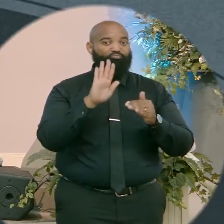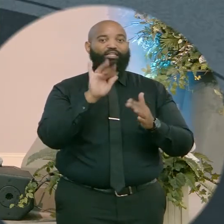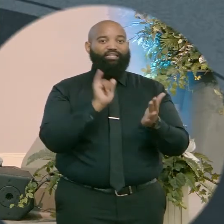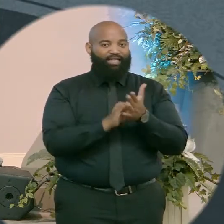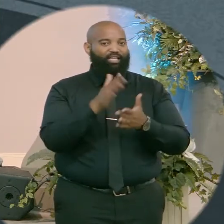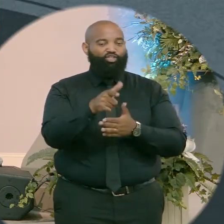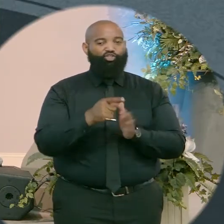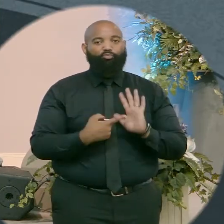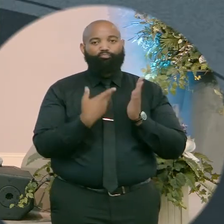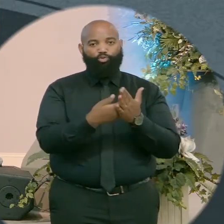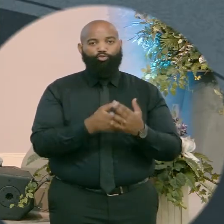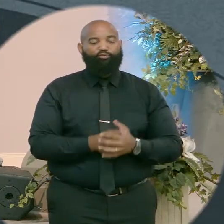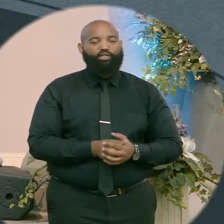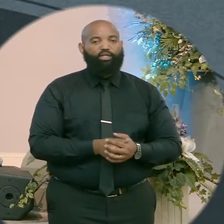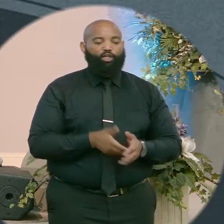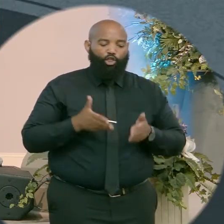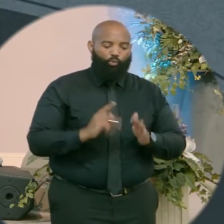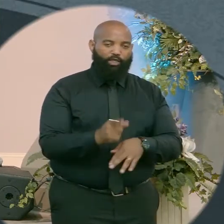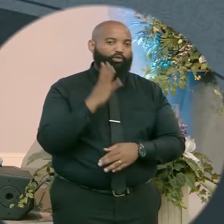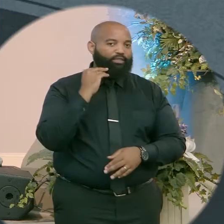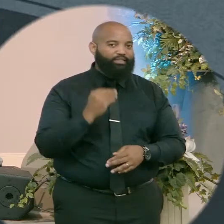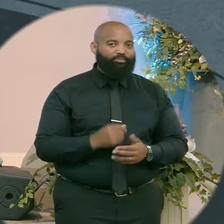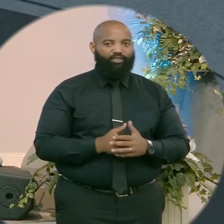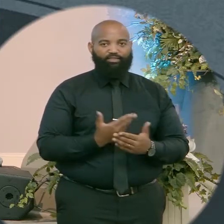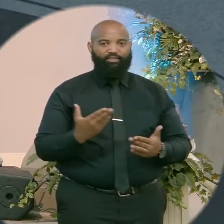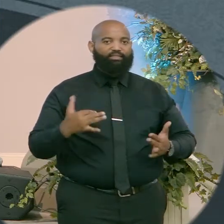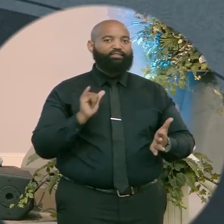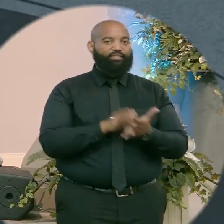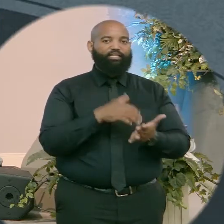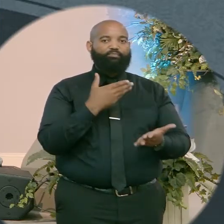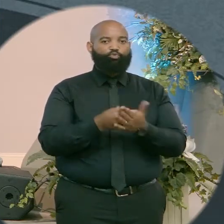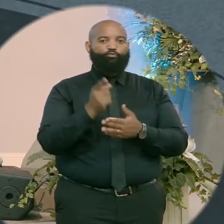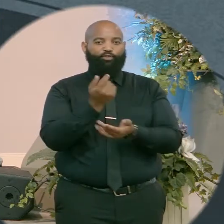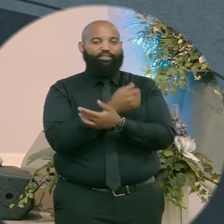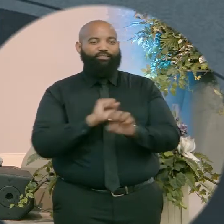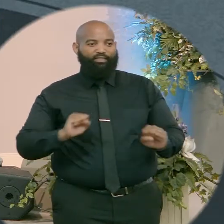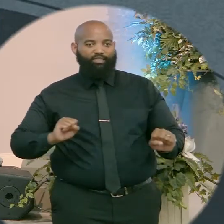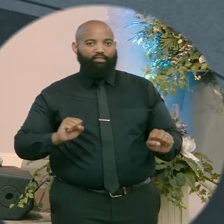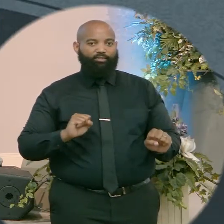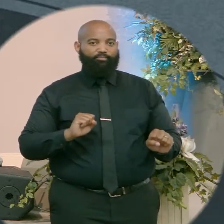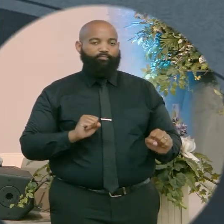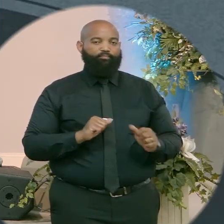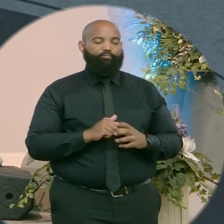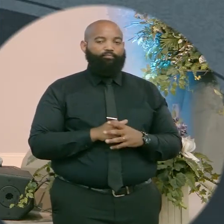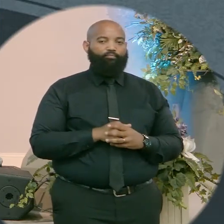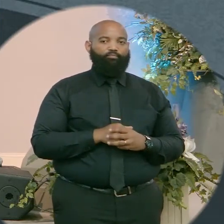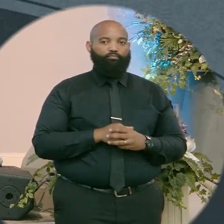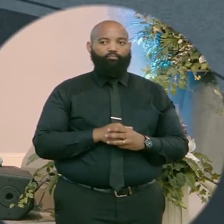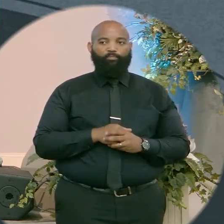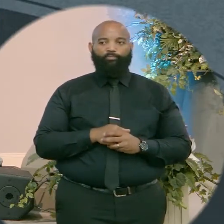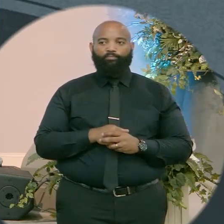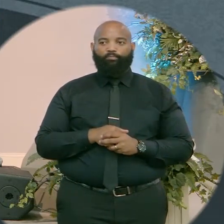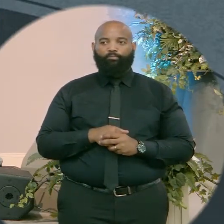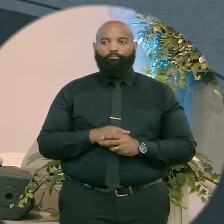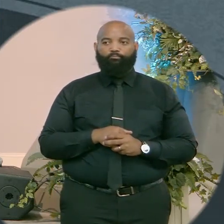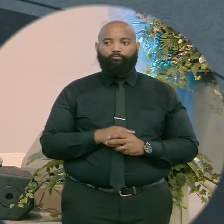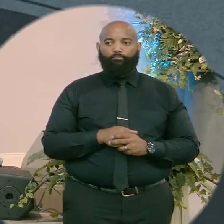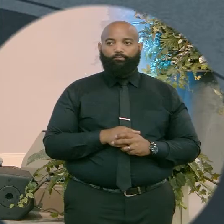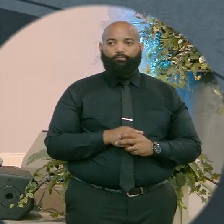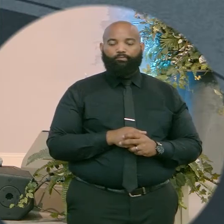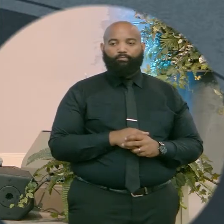Are there signs that you have a relationship? Are there signs that you drifted from the one you say saved you?